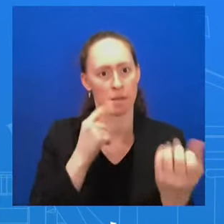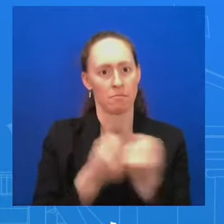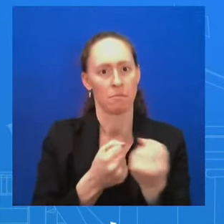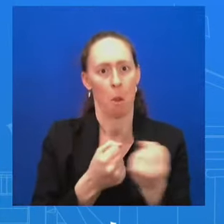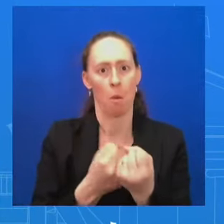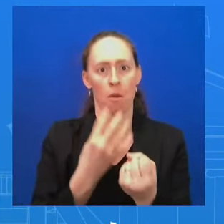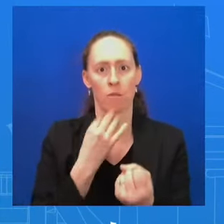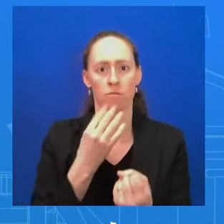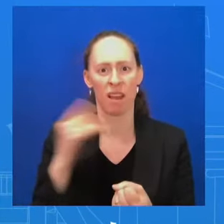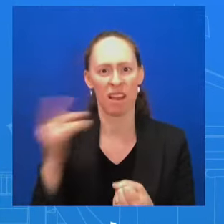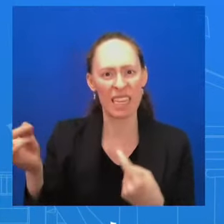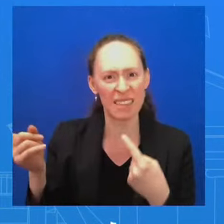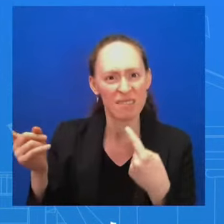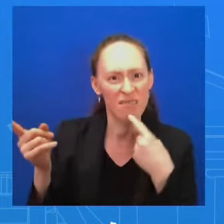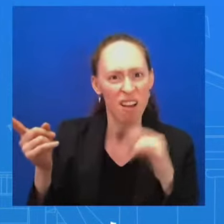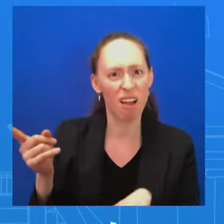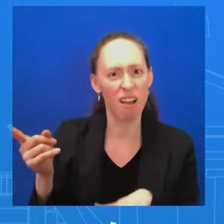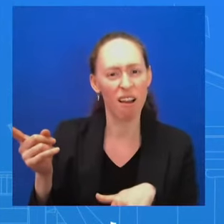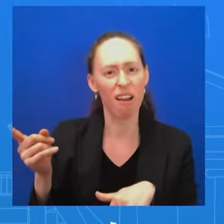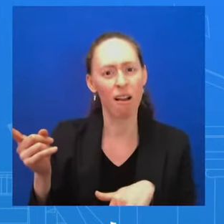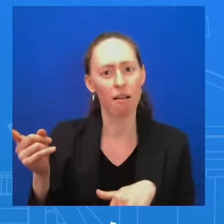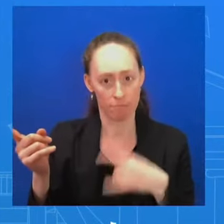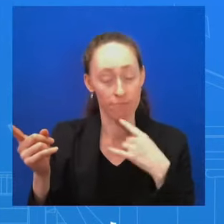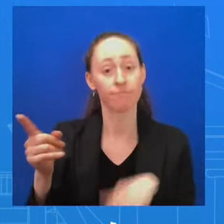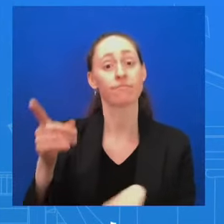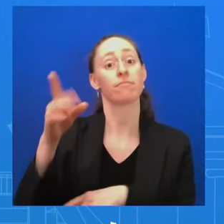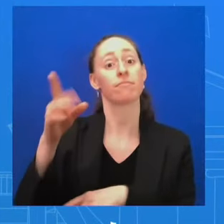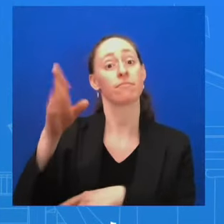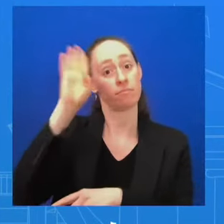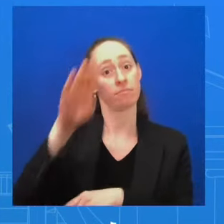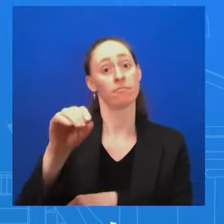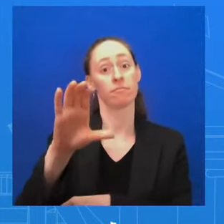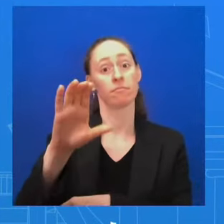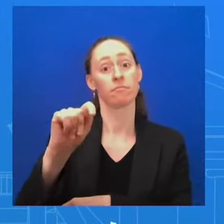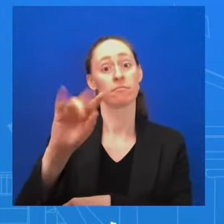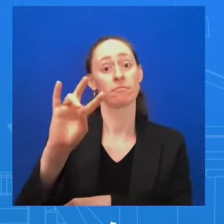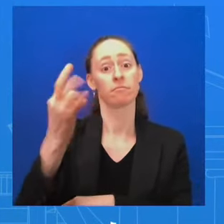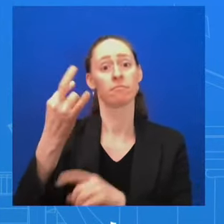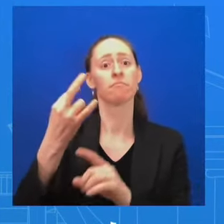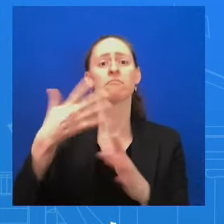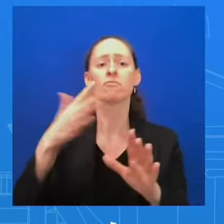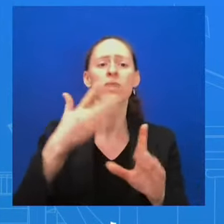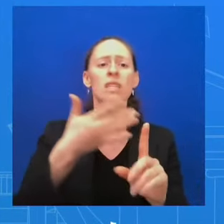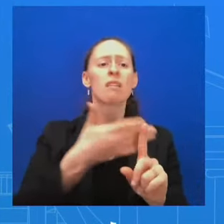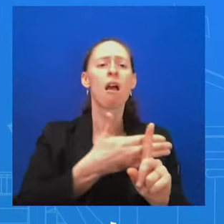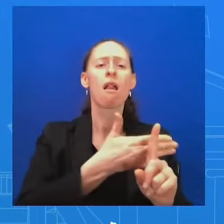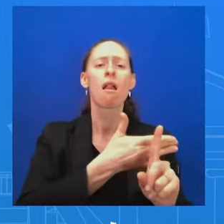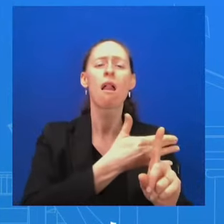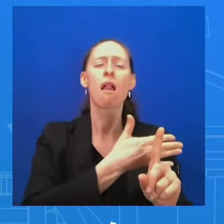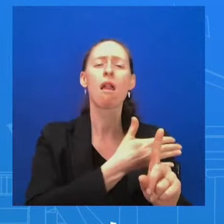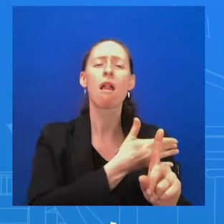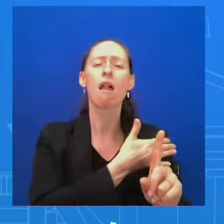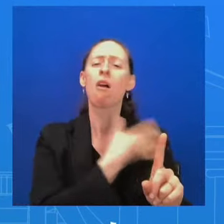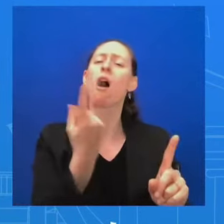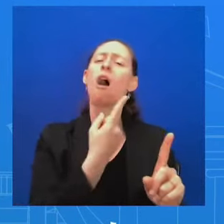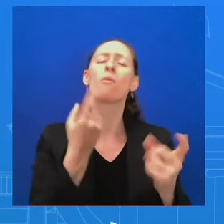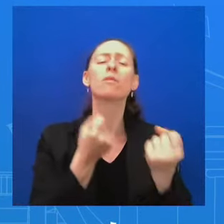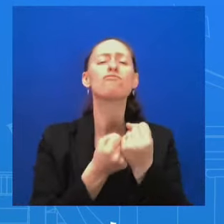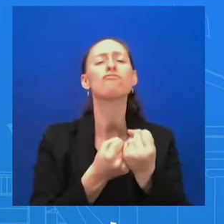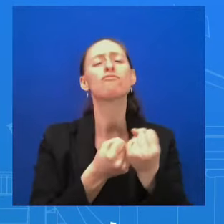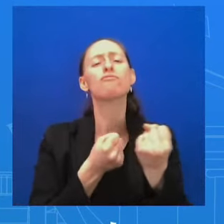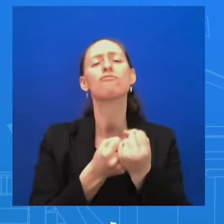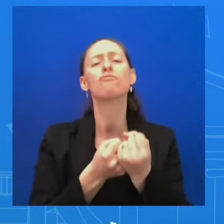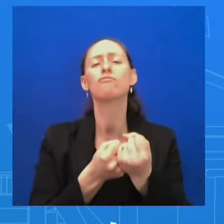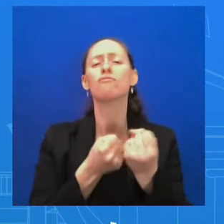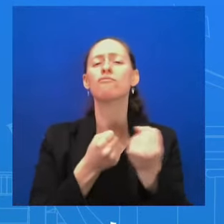the 7th of October, and it is now. And that support's going to continue. But, again, with respect to Gaza,